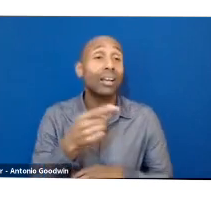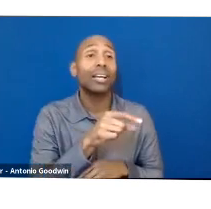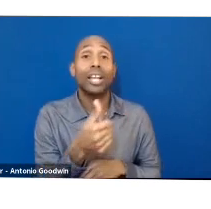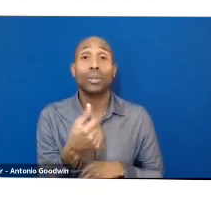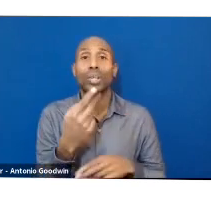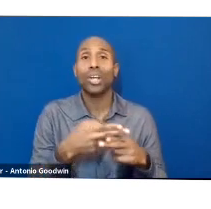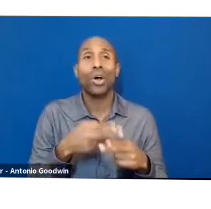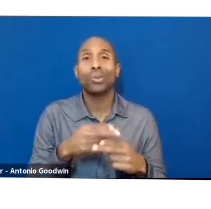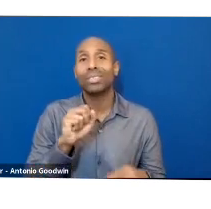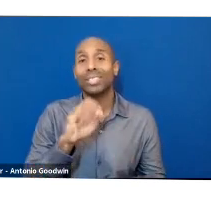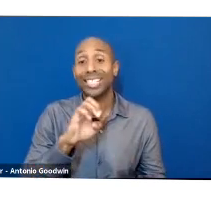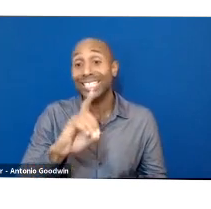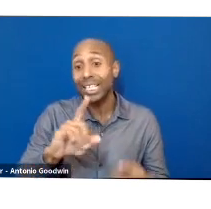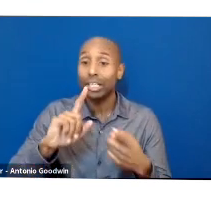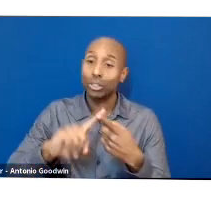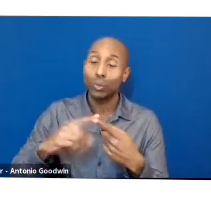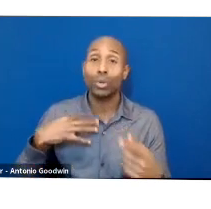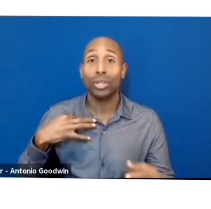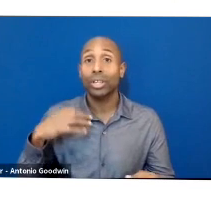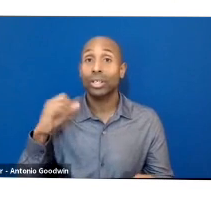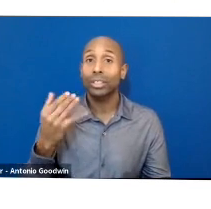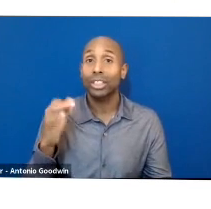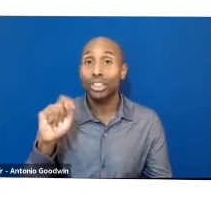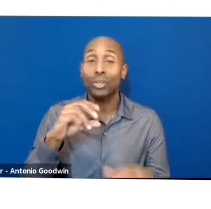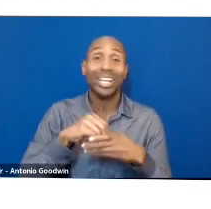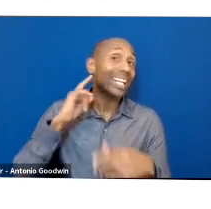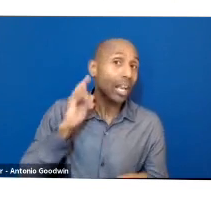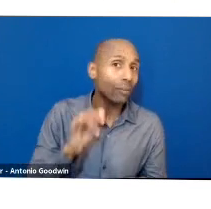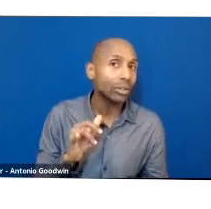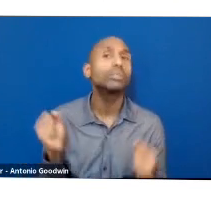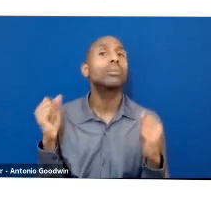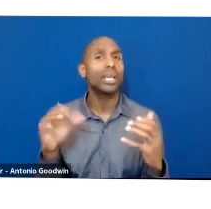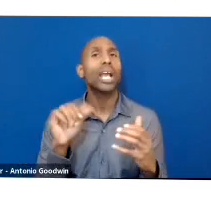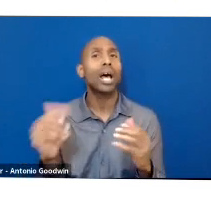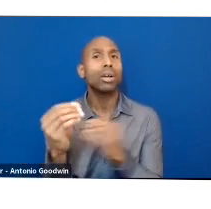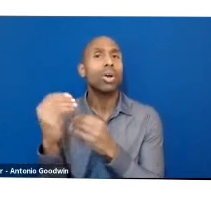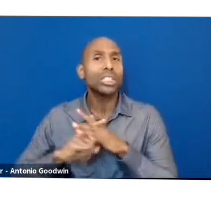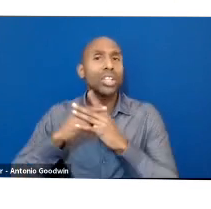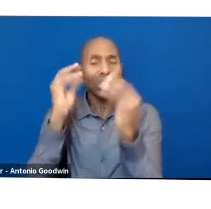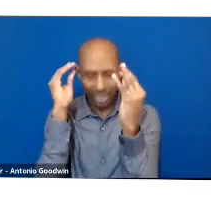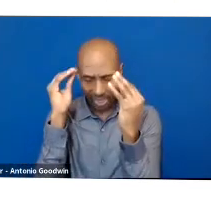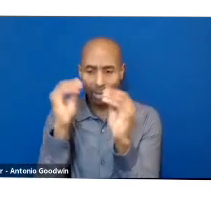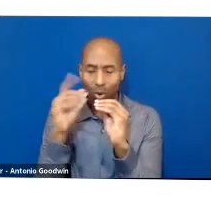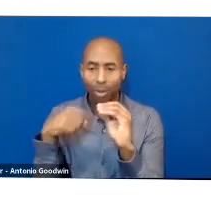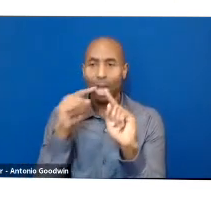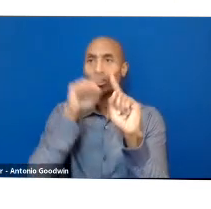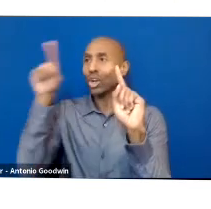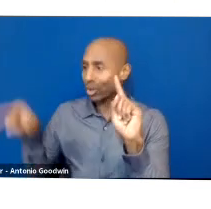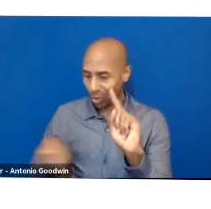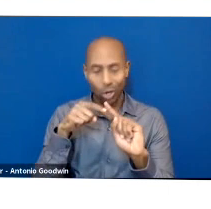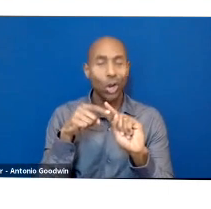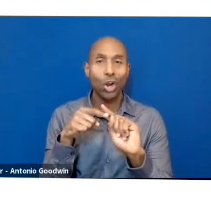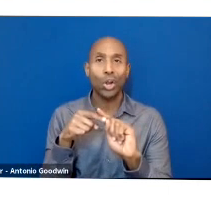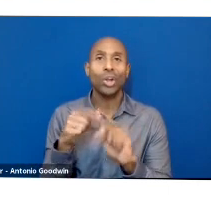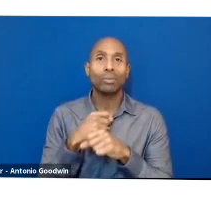lot of organizations that are now thinking about more circulative, circular, regenerative models of creating our